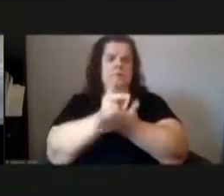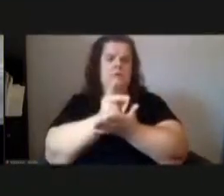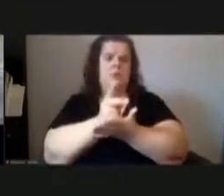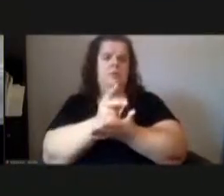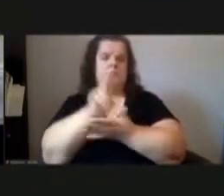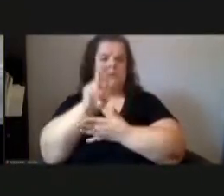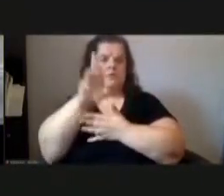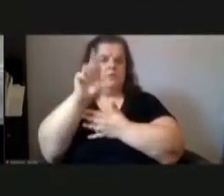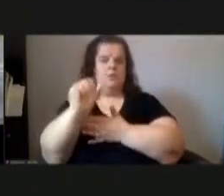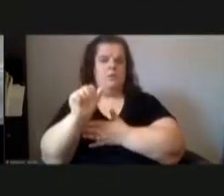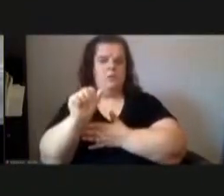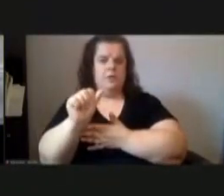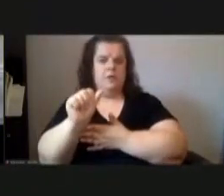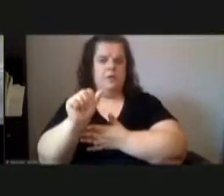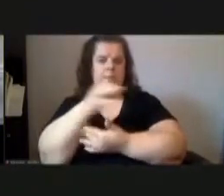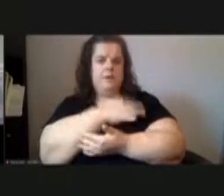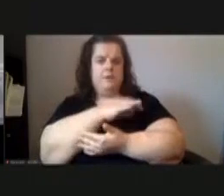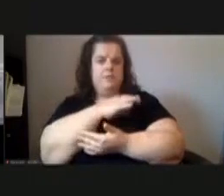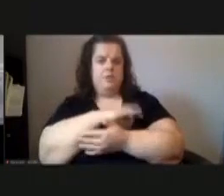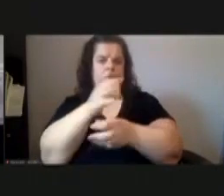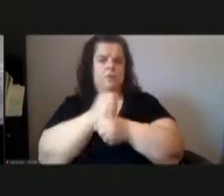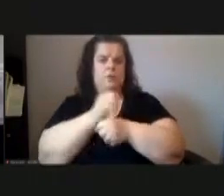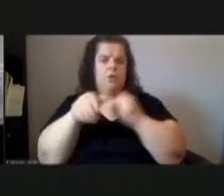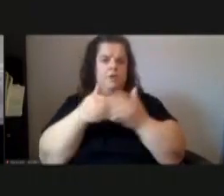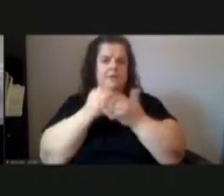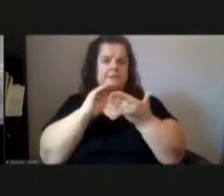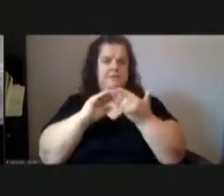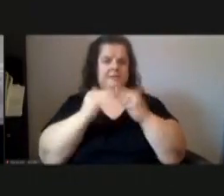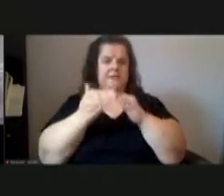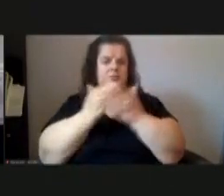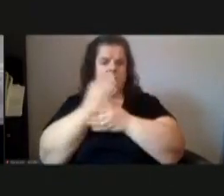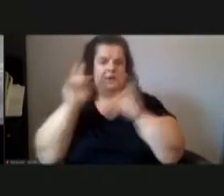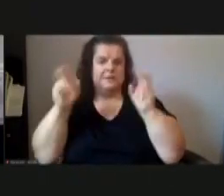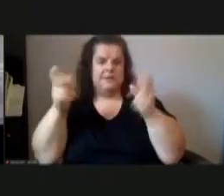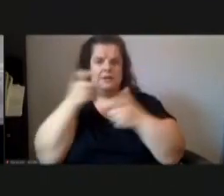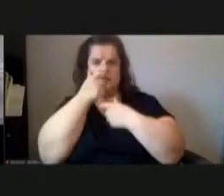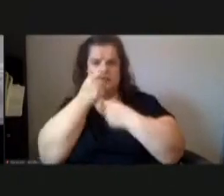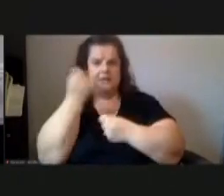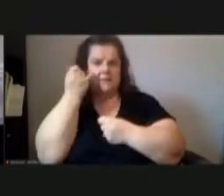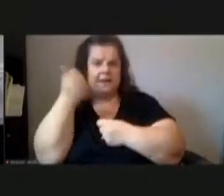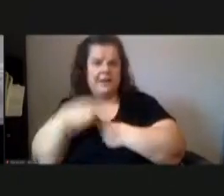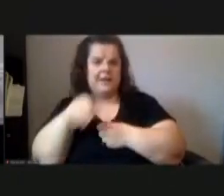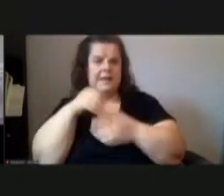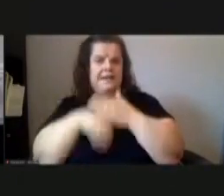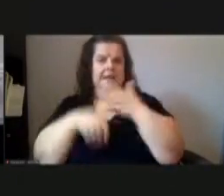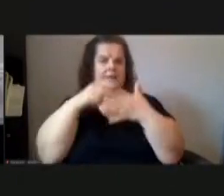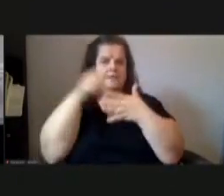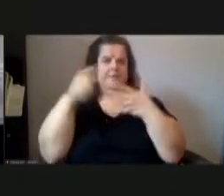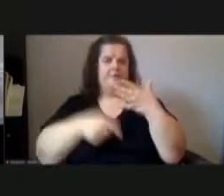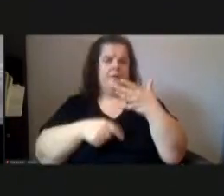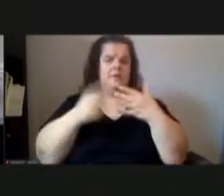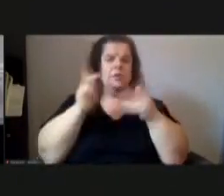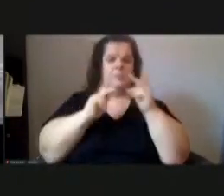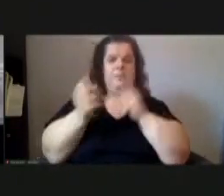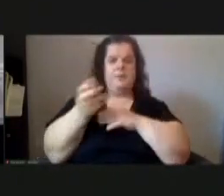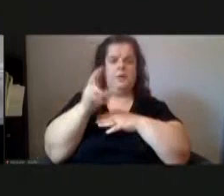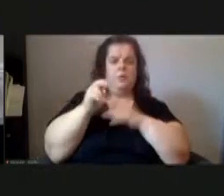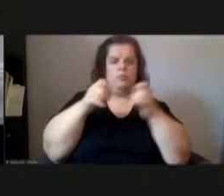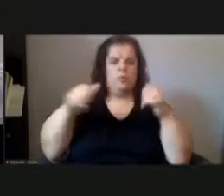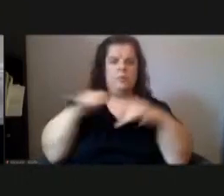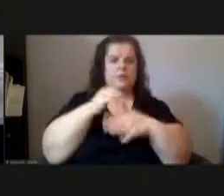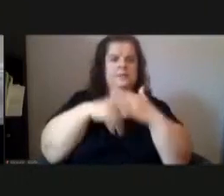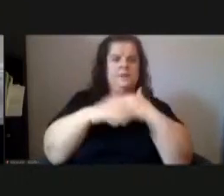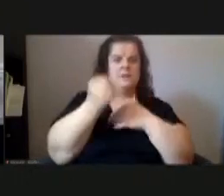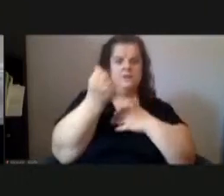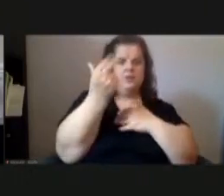authorizing the ura of pittsburgh to acquire all the city's right title and interest if any in into the following publicly owned properties